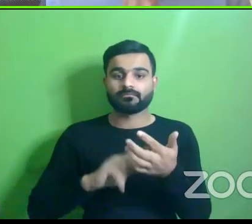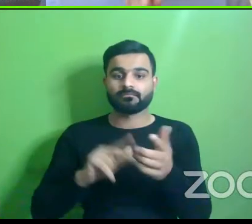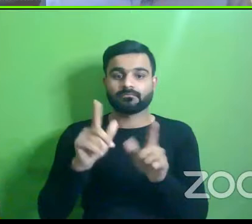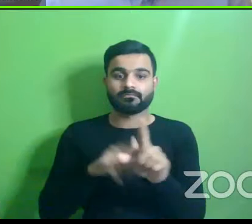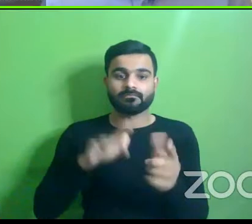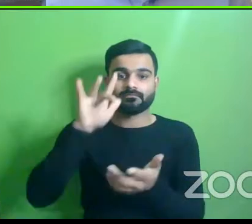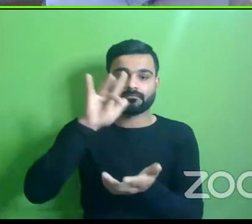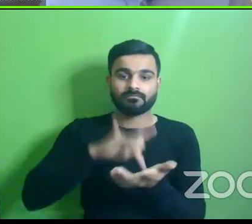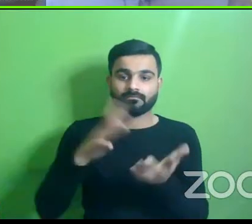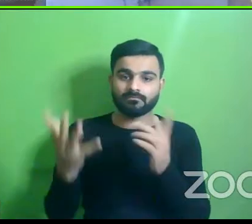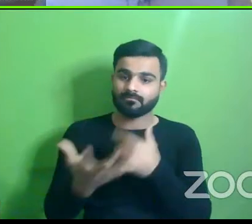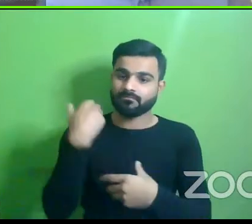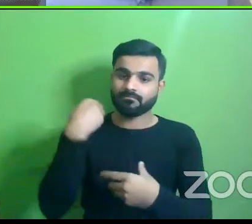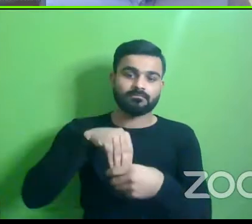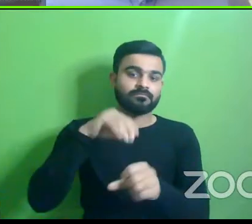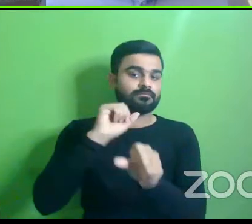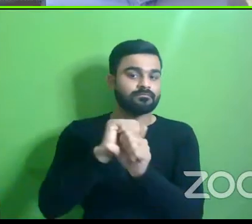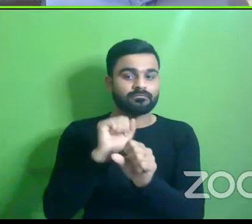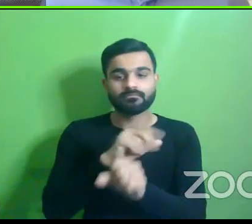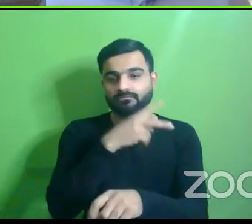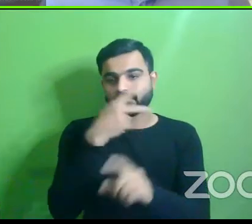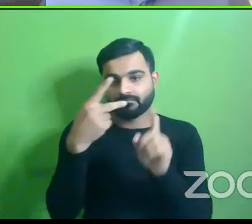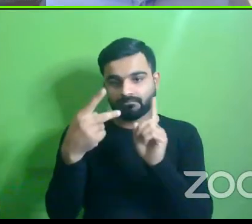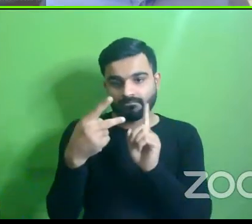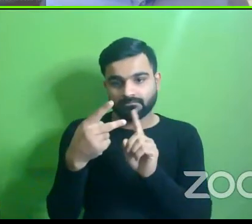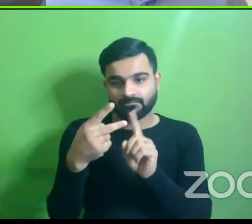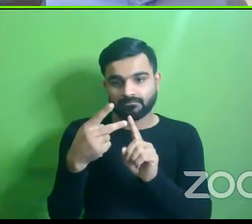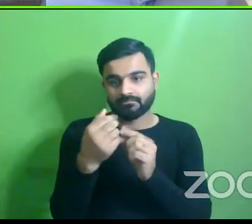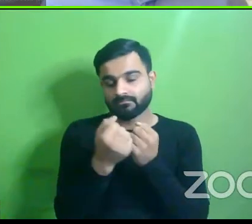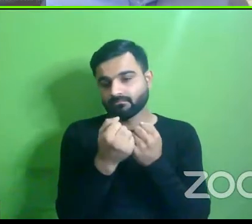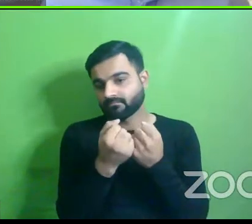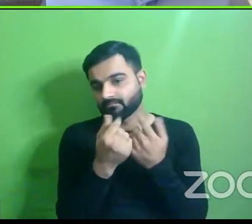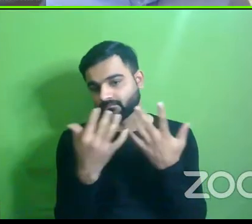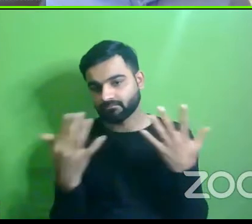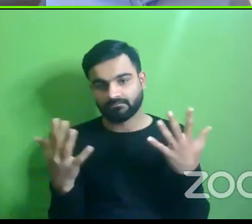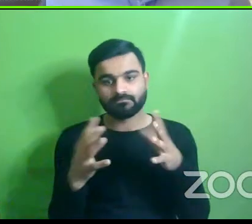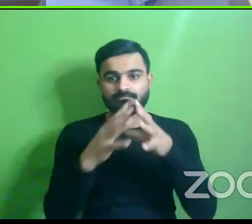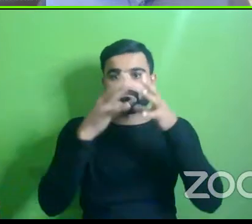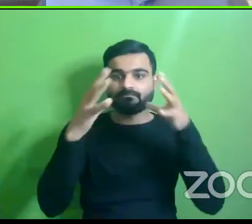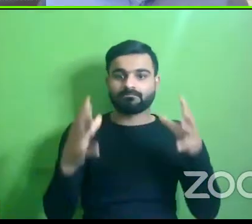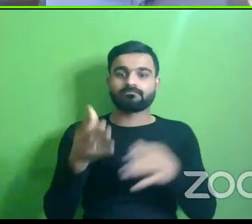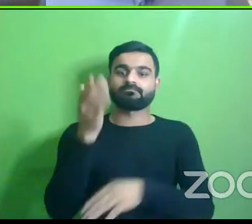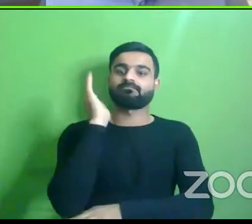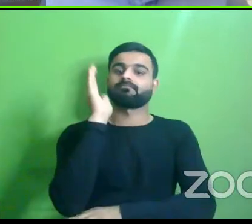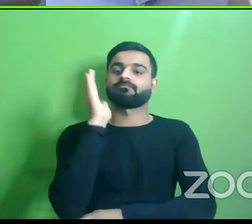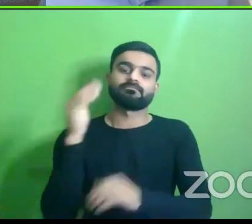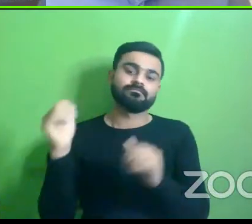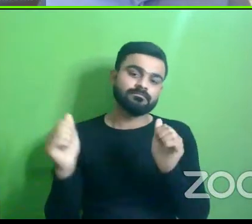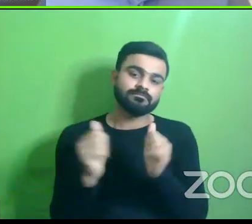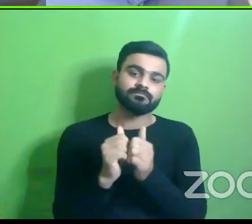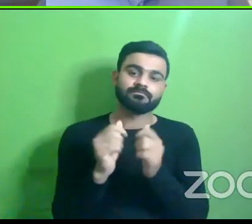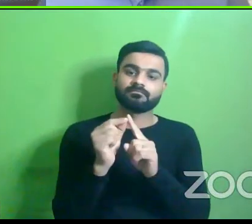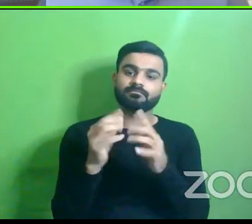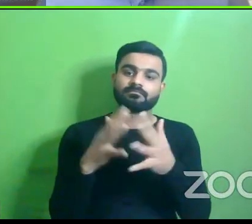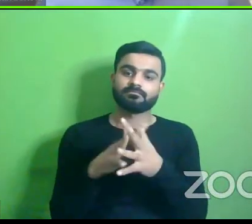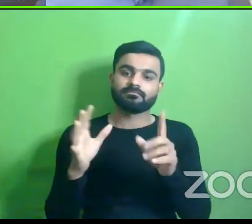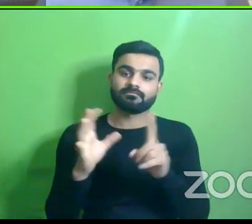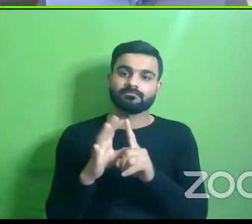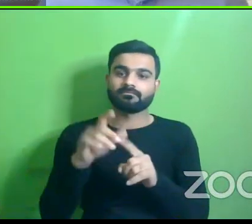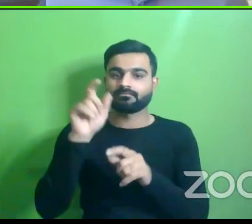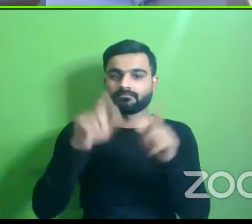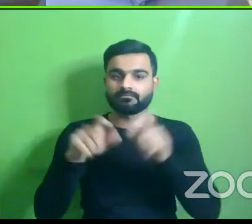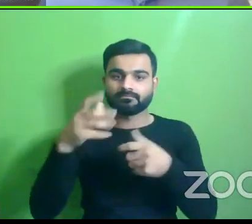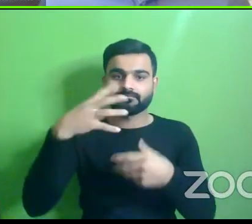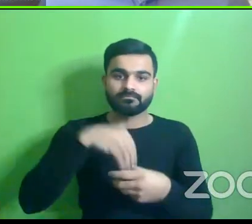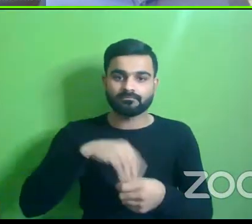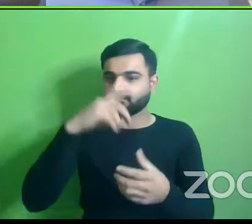you get your work done uh secondly i think there has to be a larger representation of the pwd community in